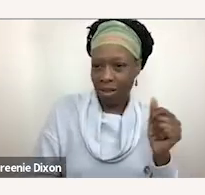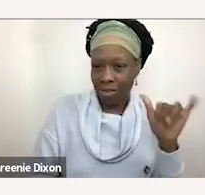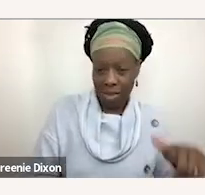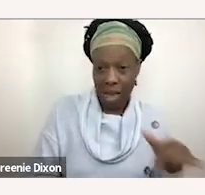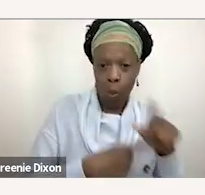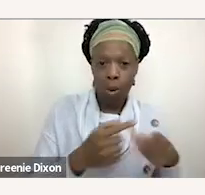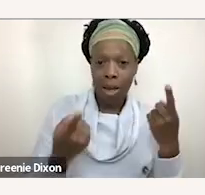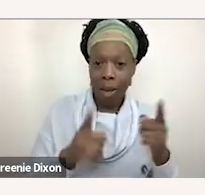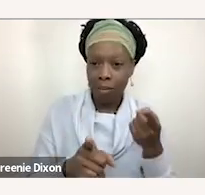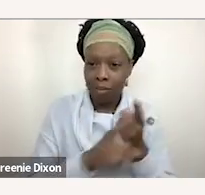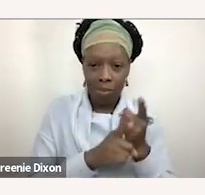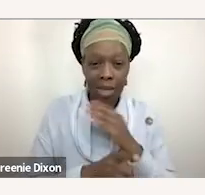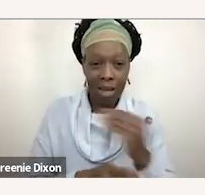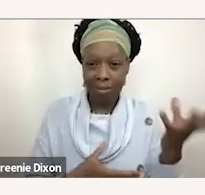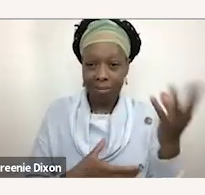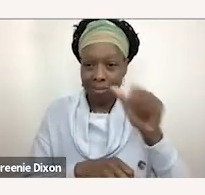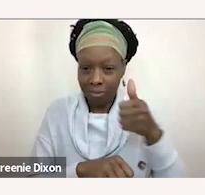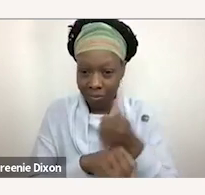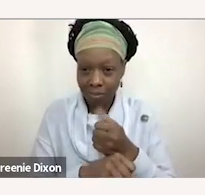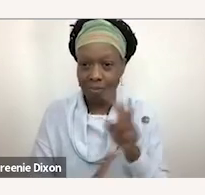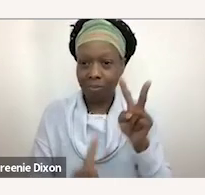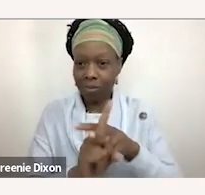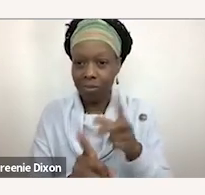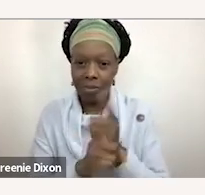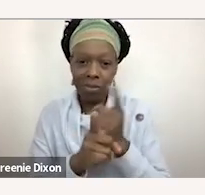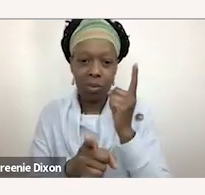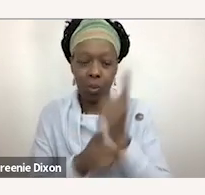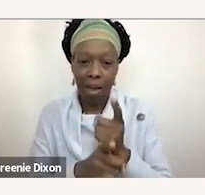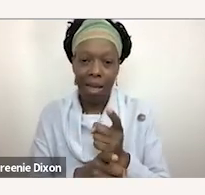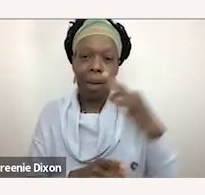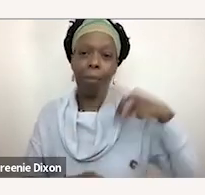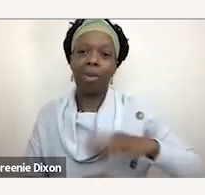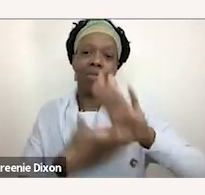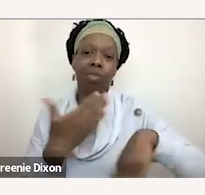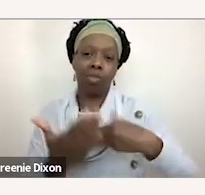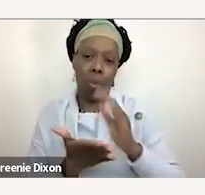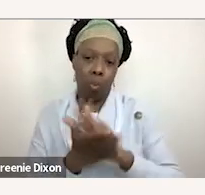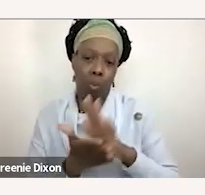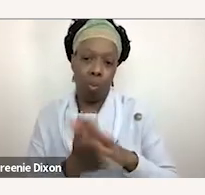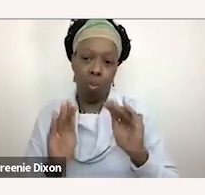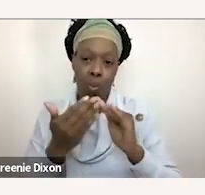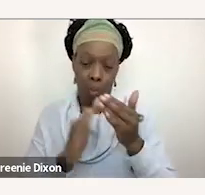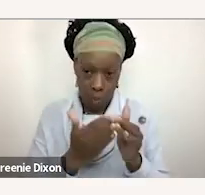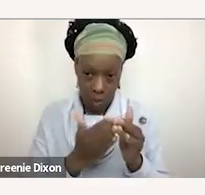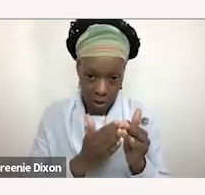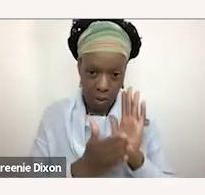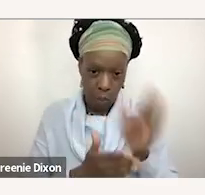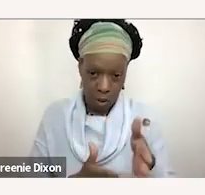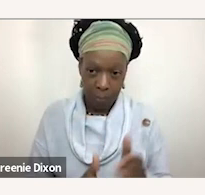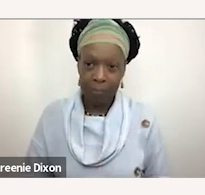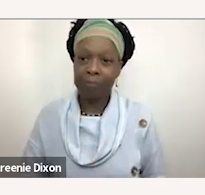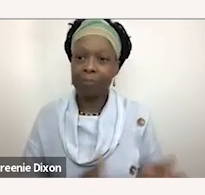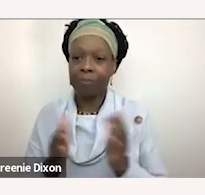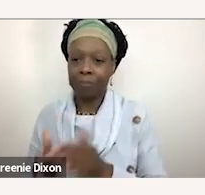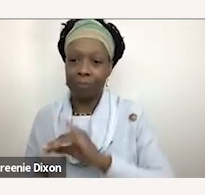in the right ways it really benefits the whole school community absolutely um so